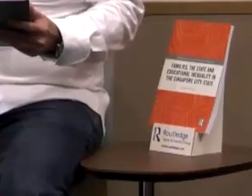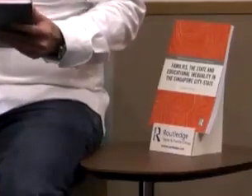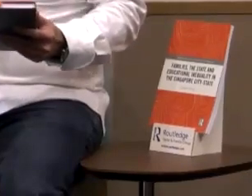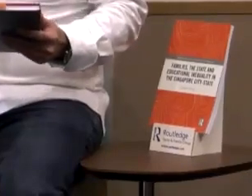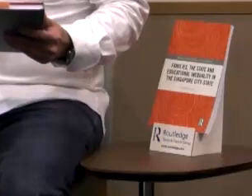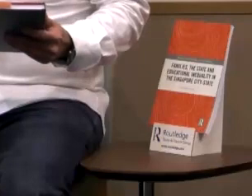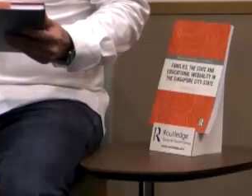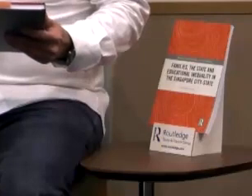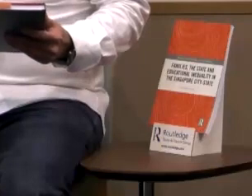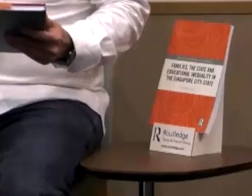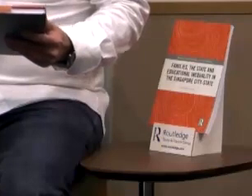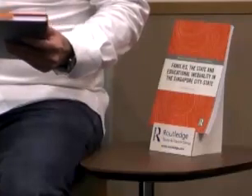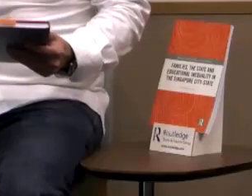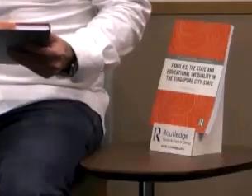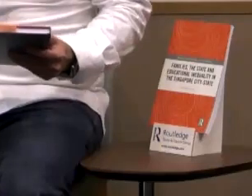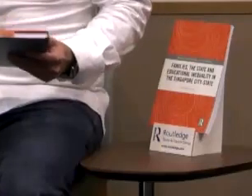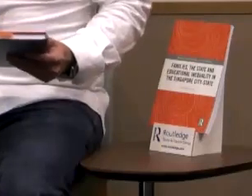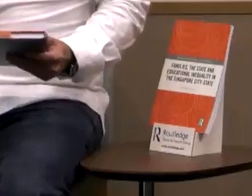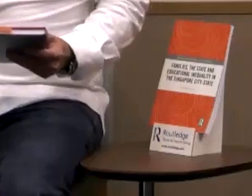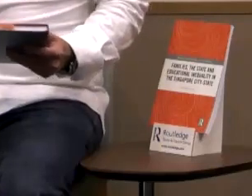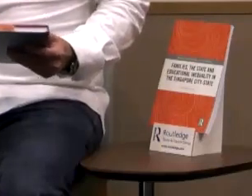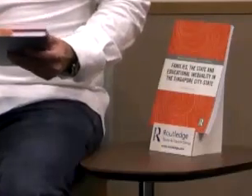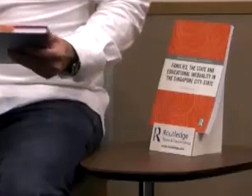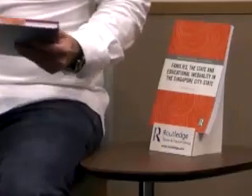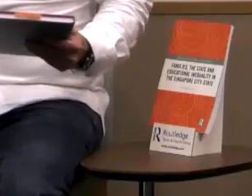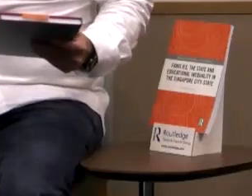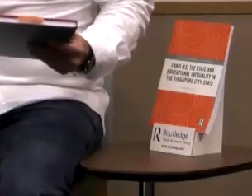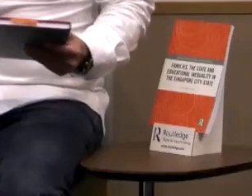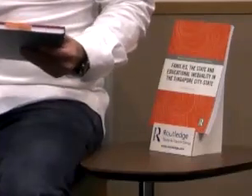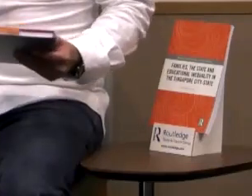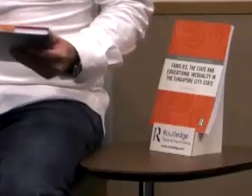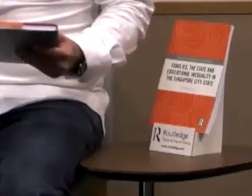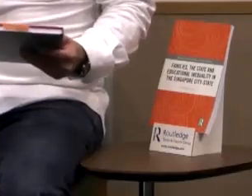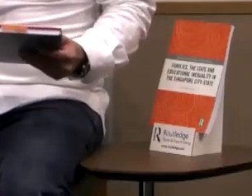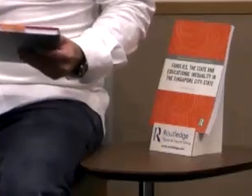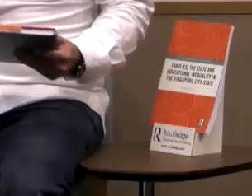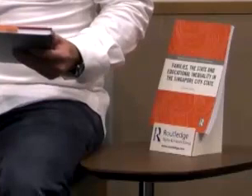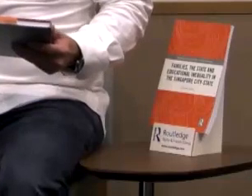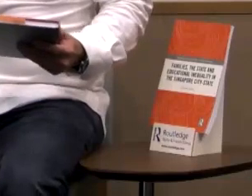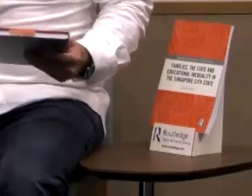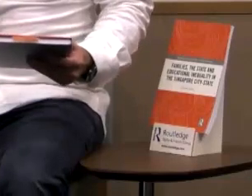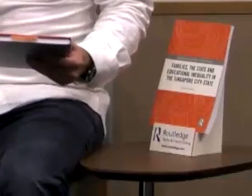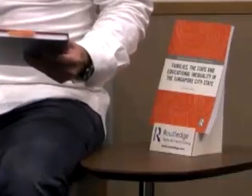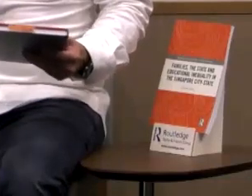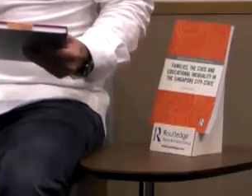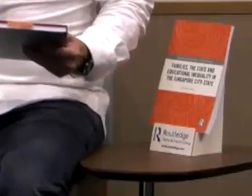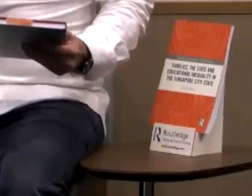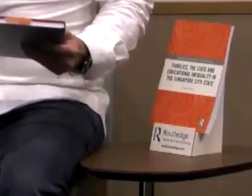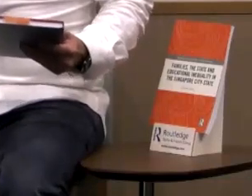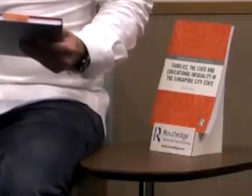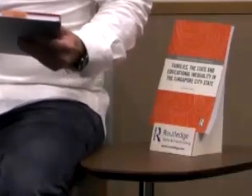inequalities and that's taken from page 32 and my role here is to share with you some of my thoughts